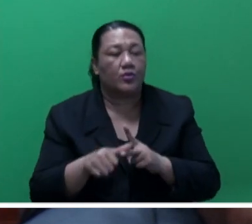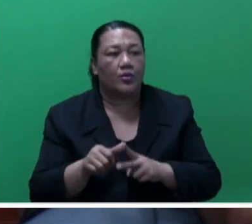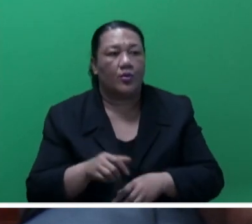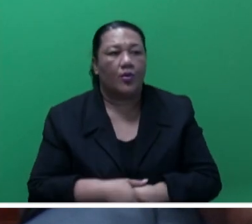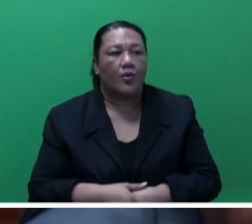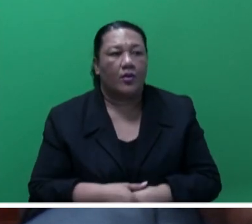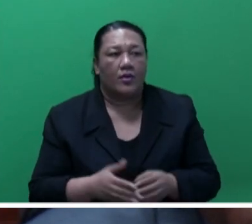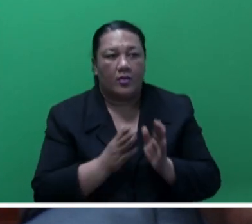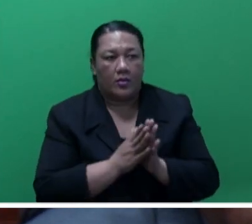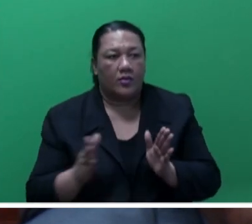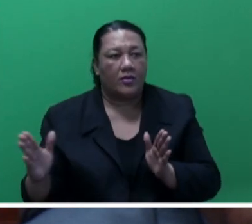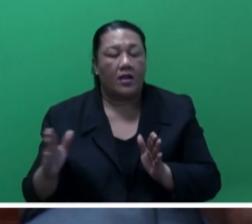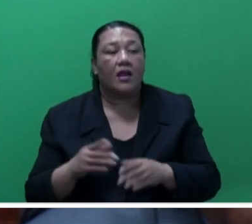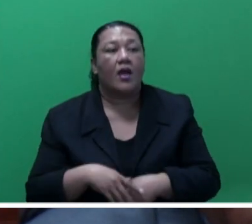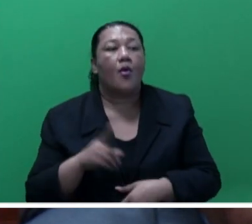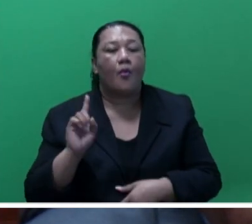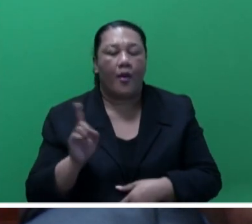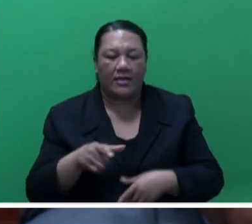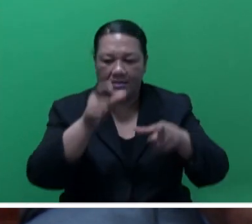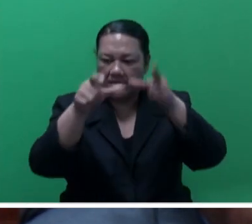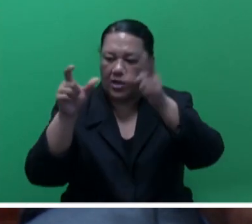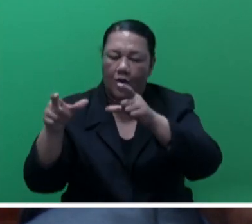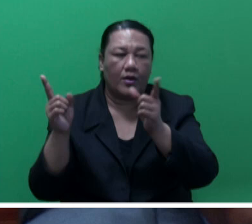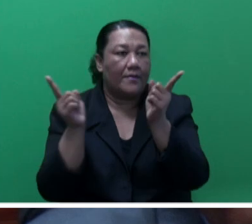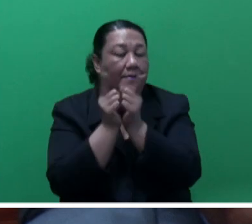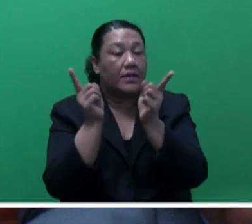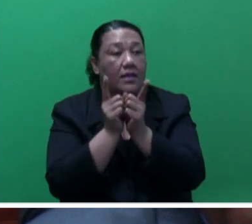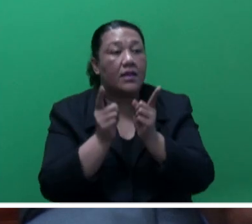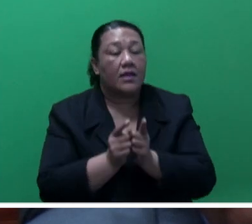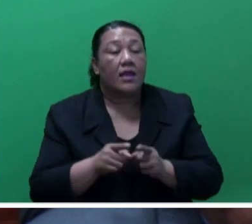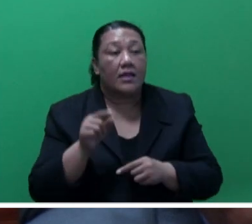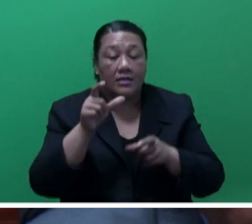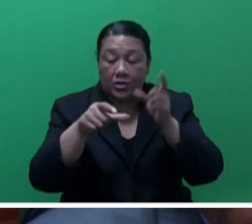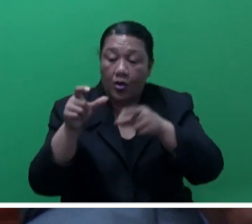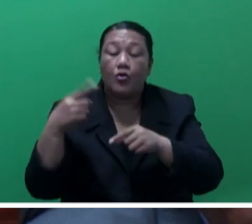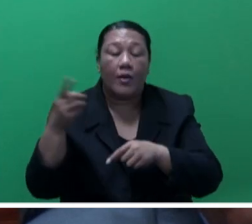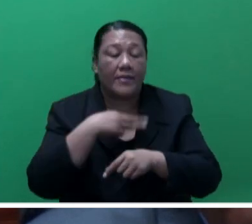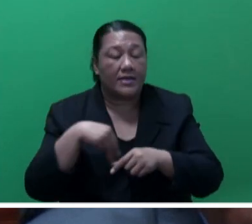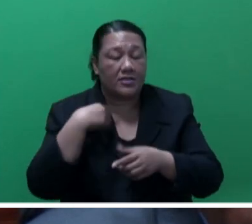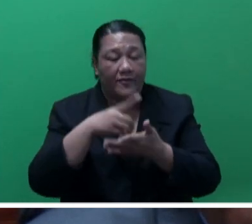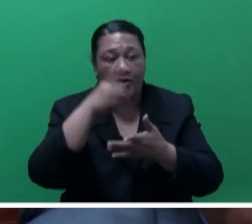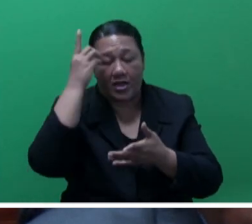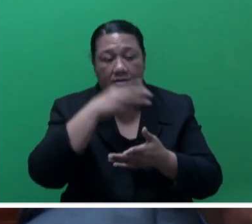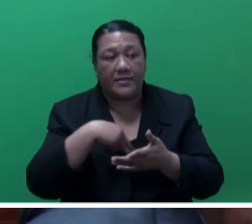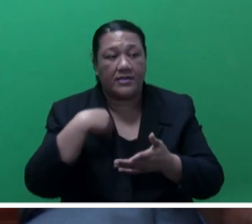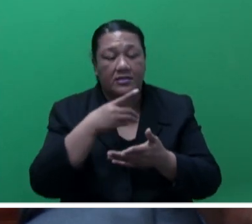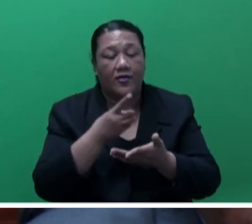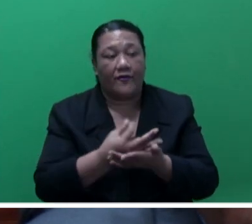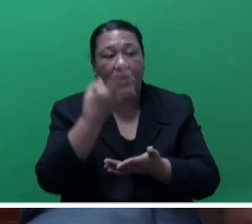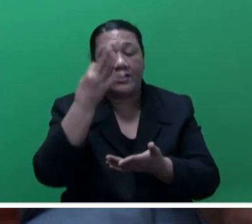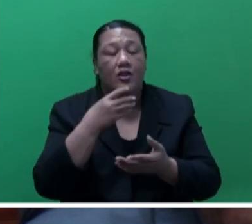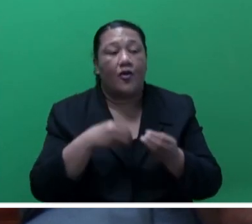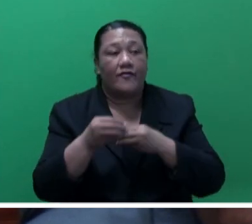during our stakeholders' meeting, and these stakeholders are the Ministry of Education, Ministry of Finance, the of the Prime Minister,